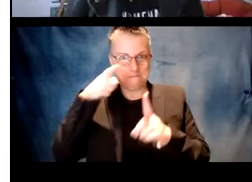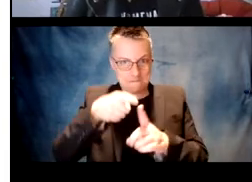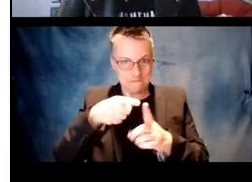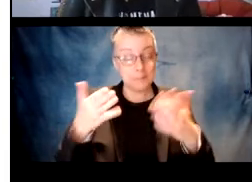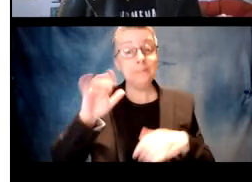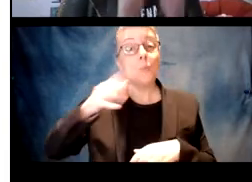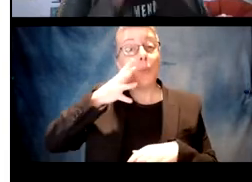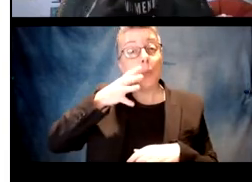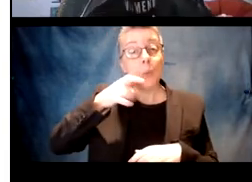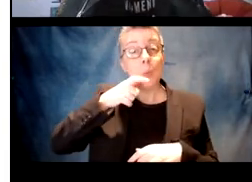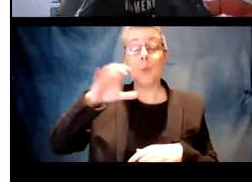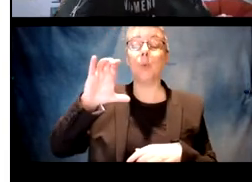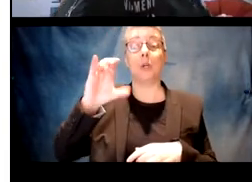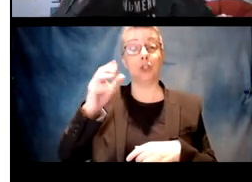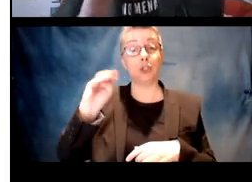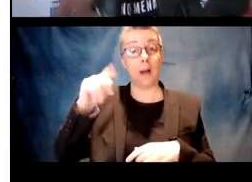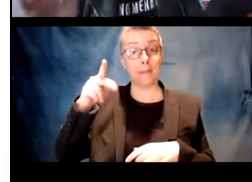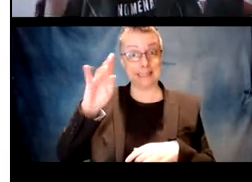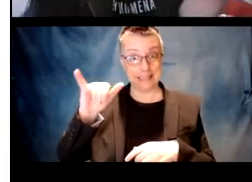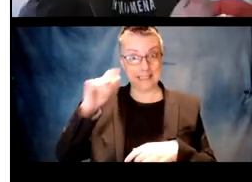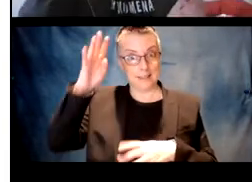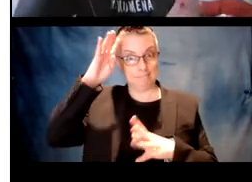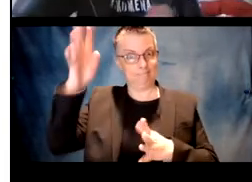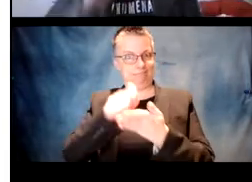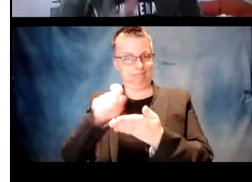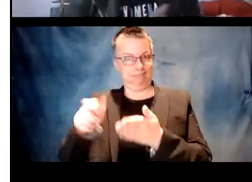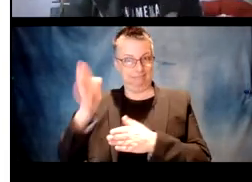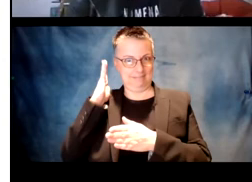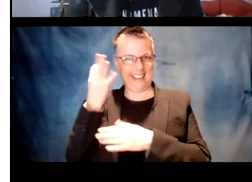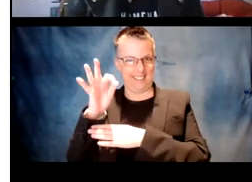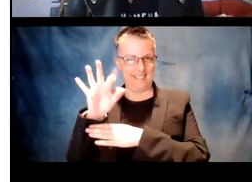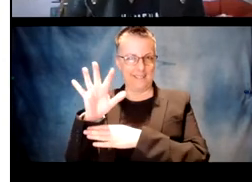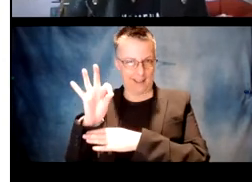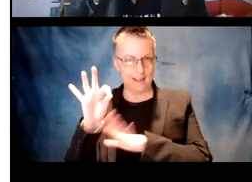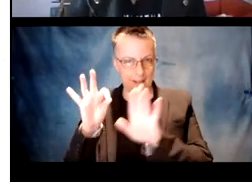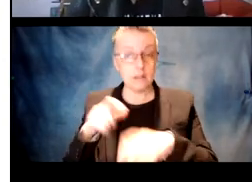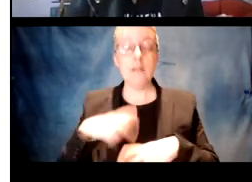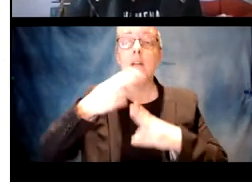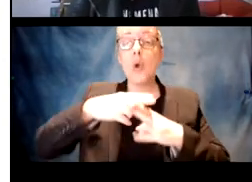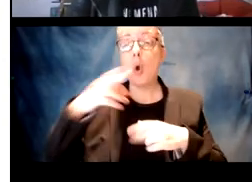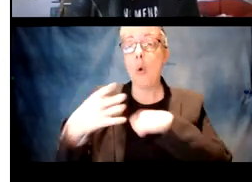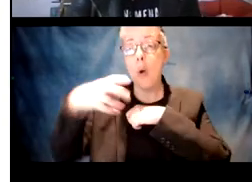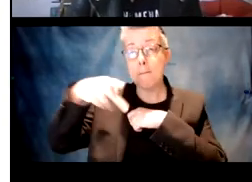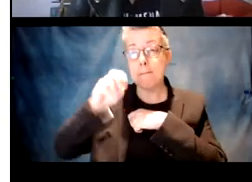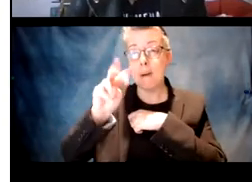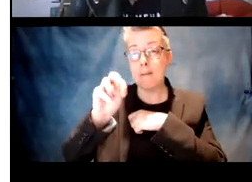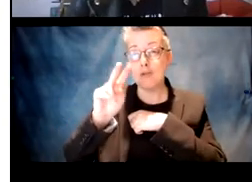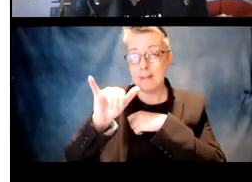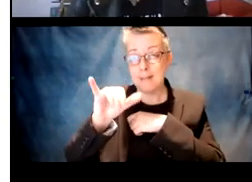we're gonna start with the B problem that Chomsky talked about in 1959.